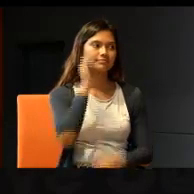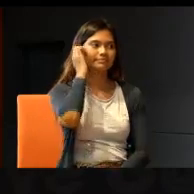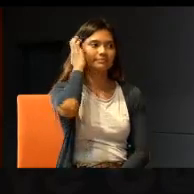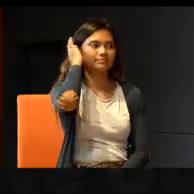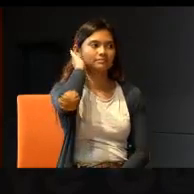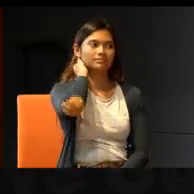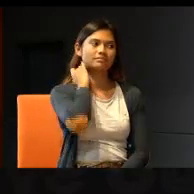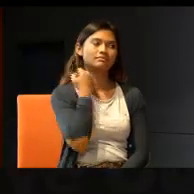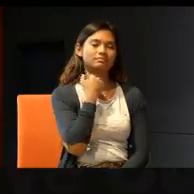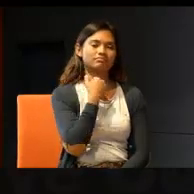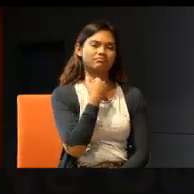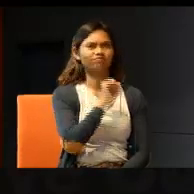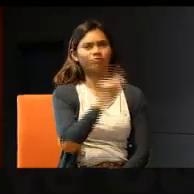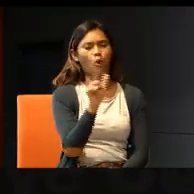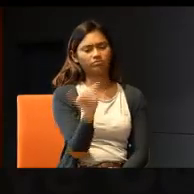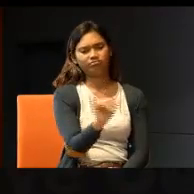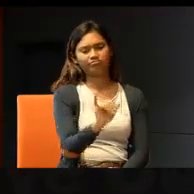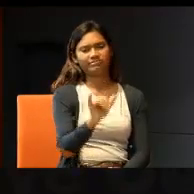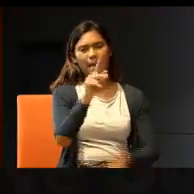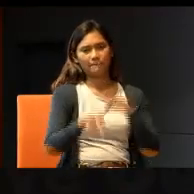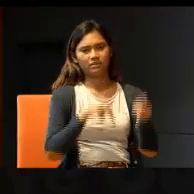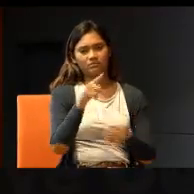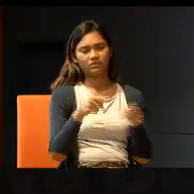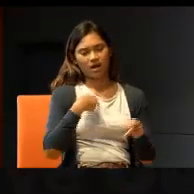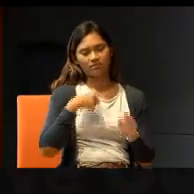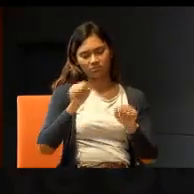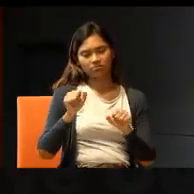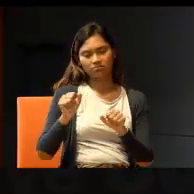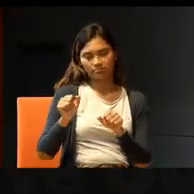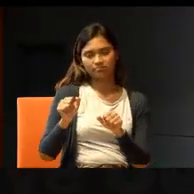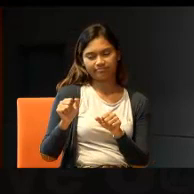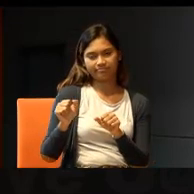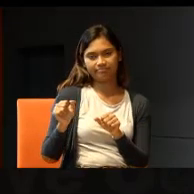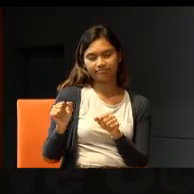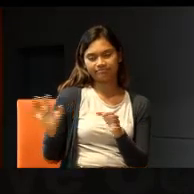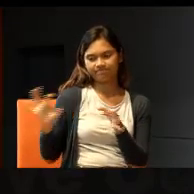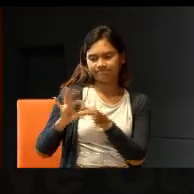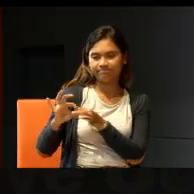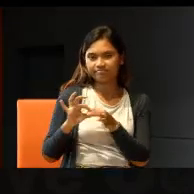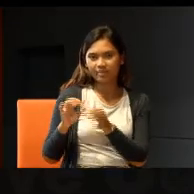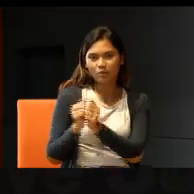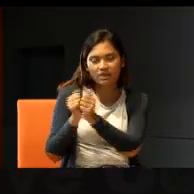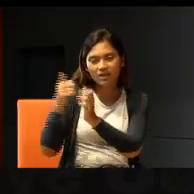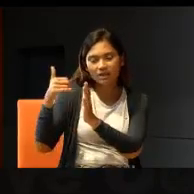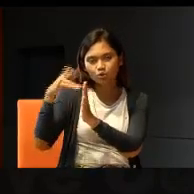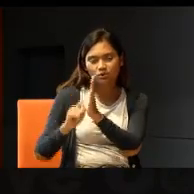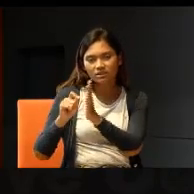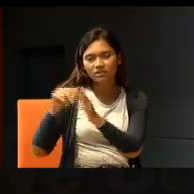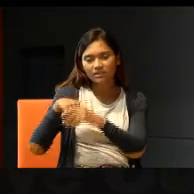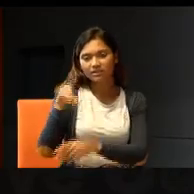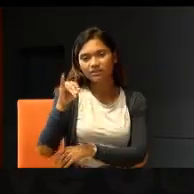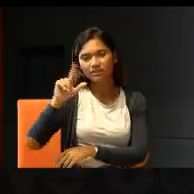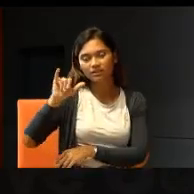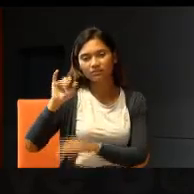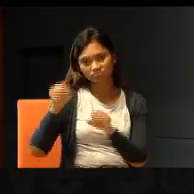you know, they are all people, I can relate well to my Timor, my students in Delhi, they are, you know,